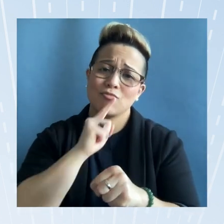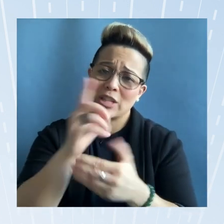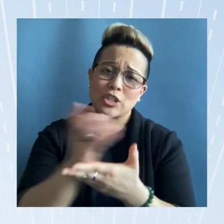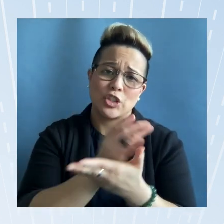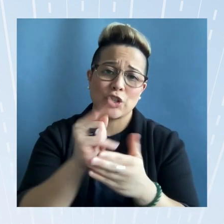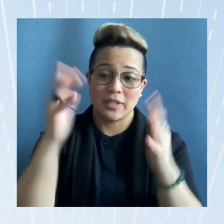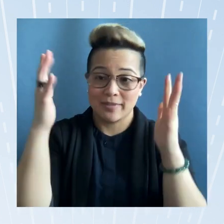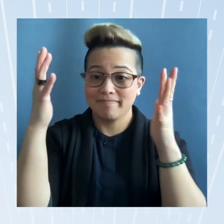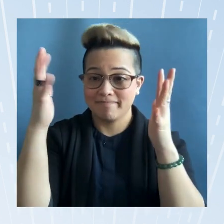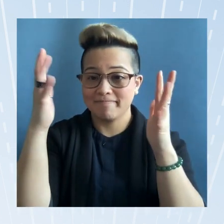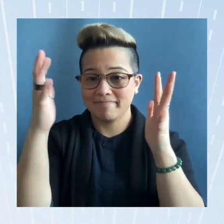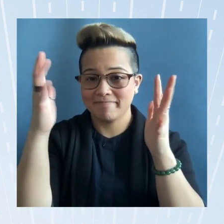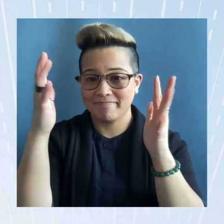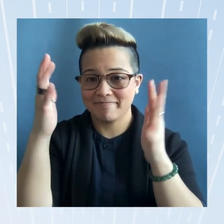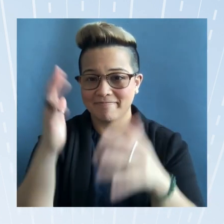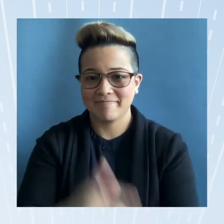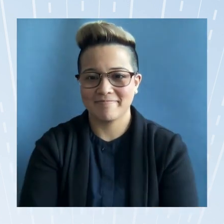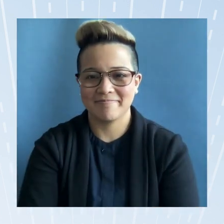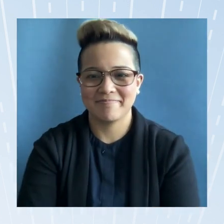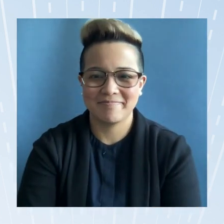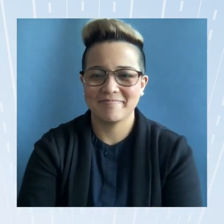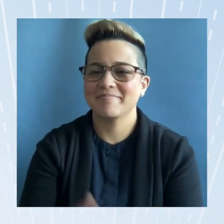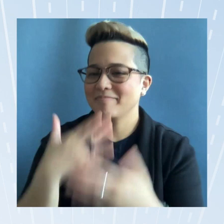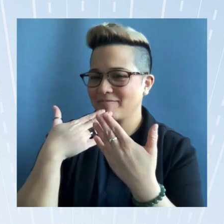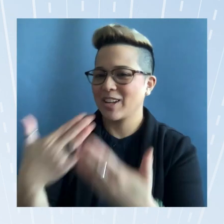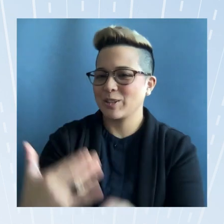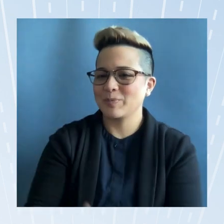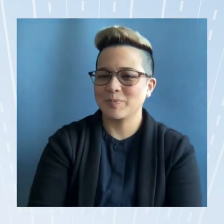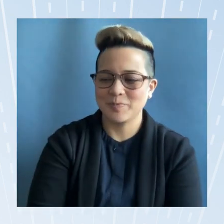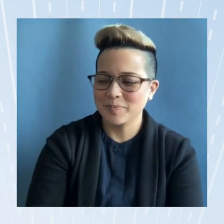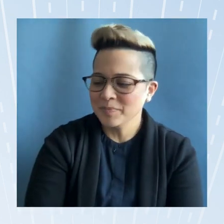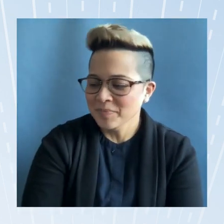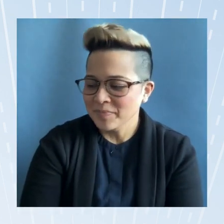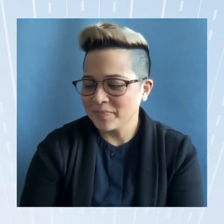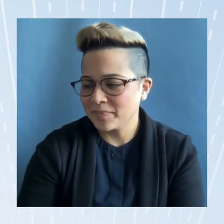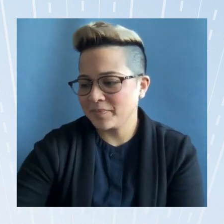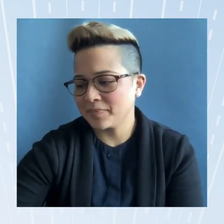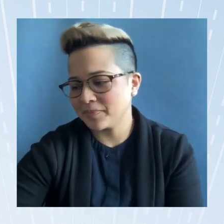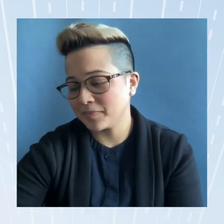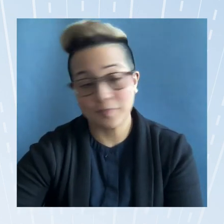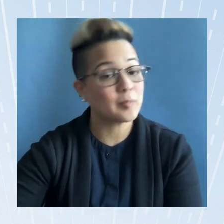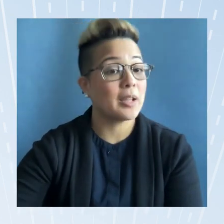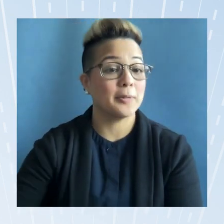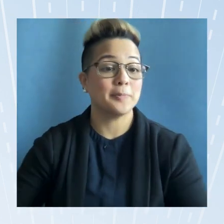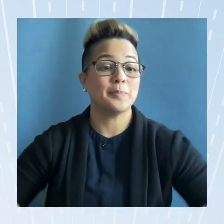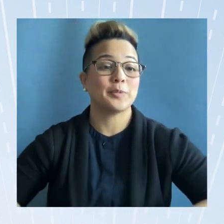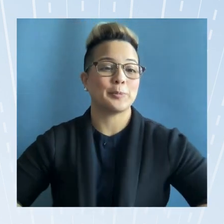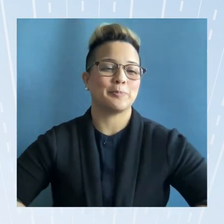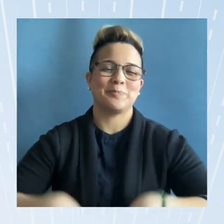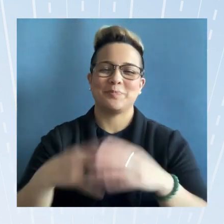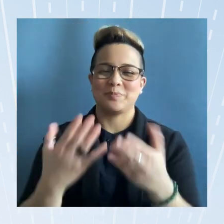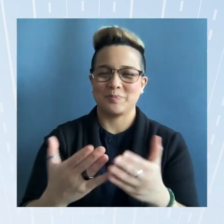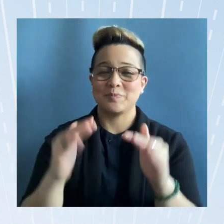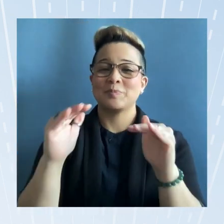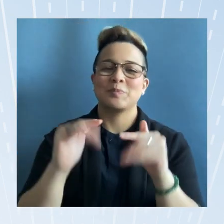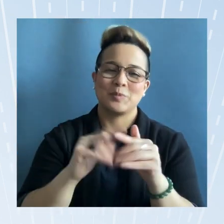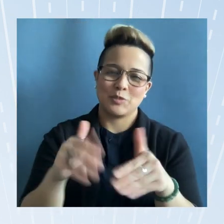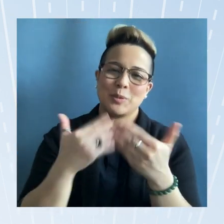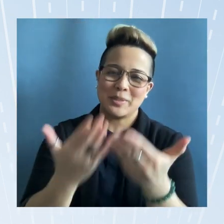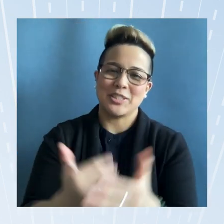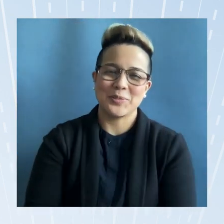thank you so moving to the recommendation